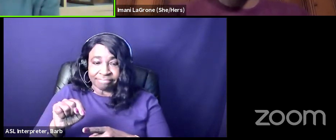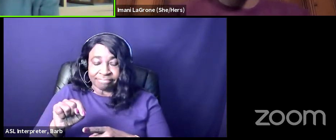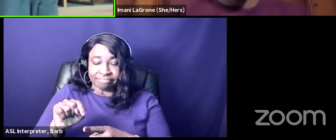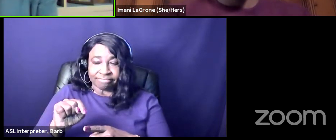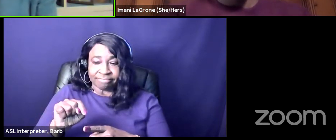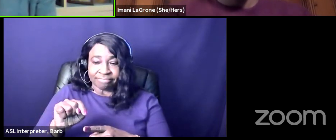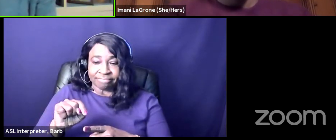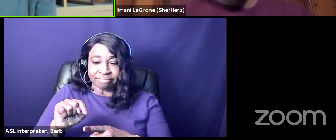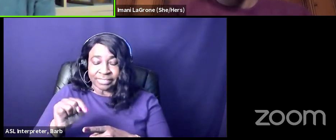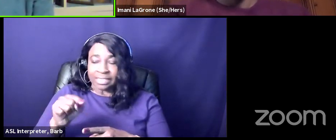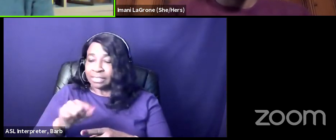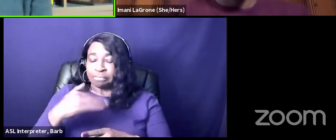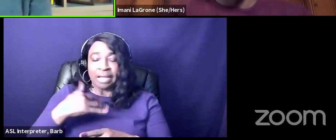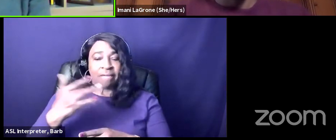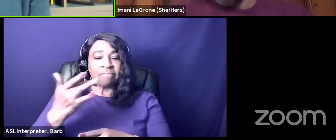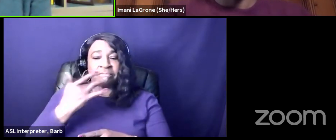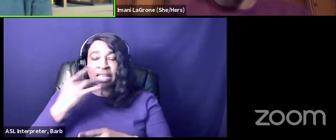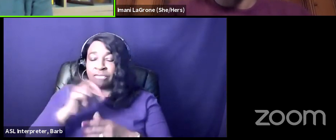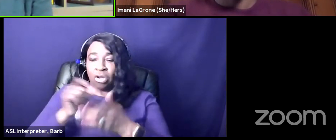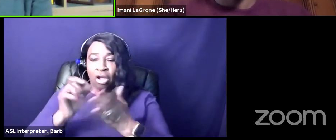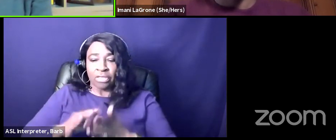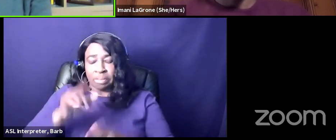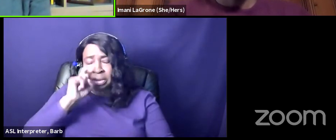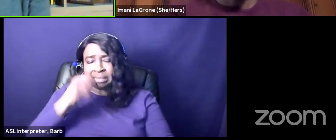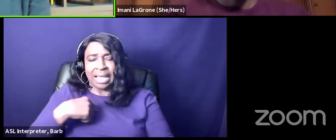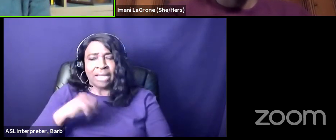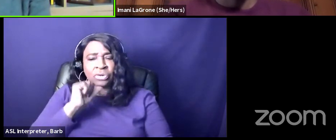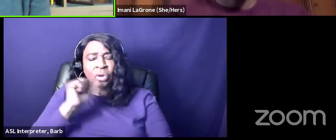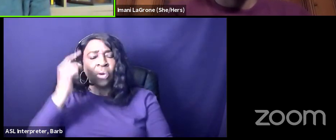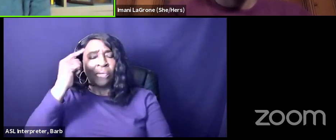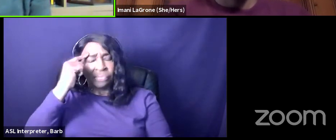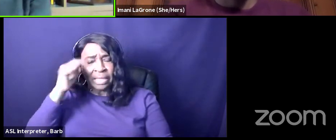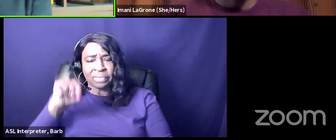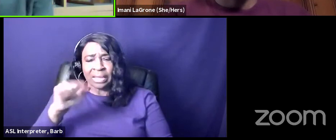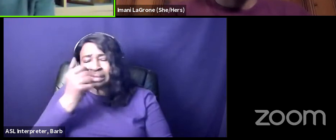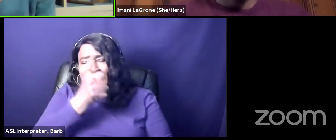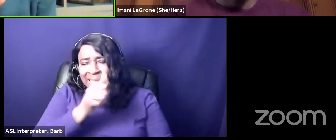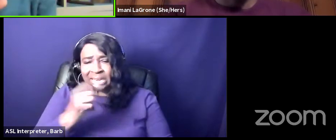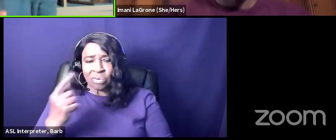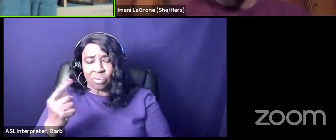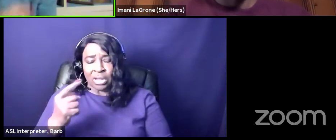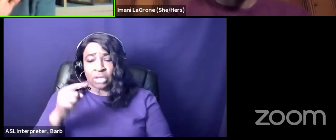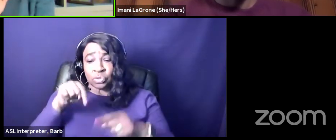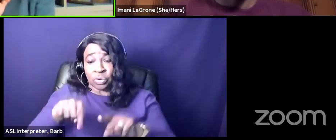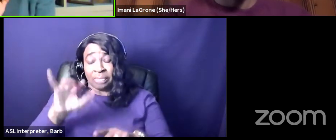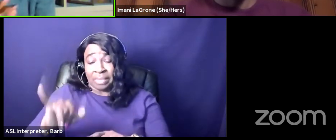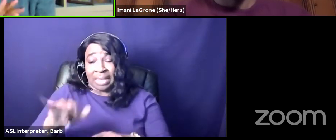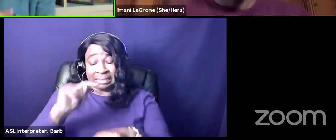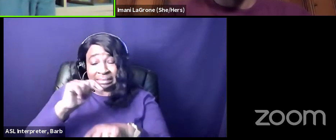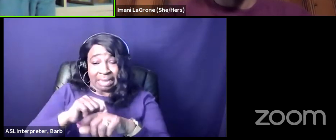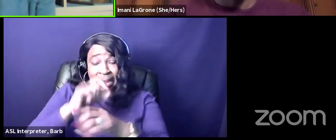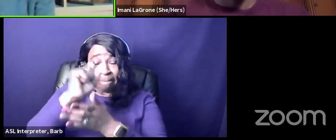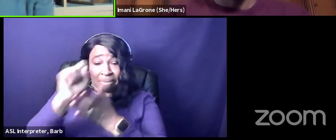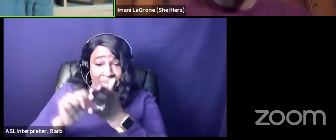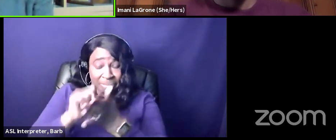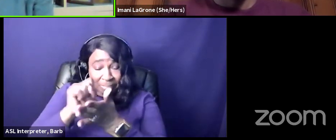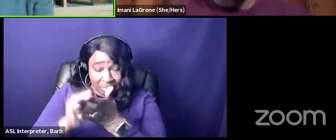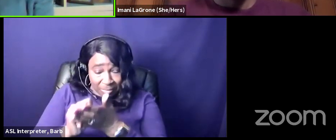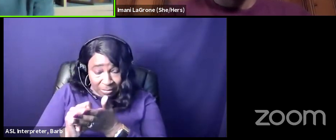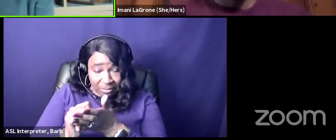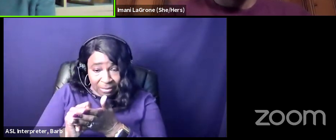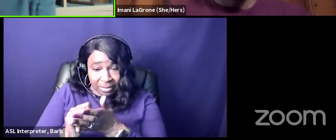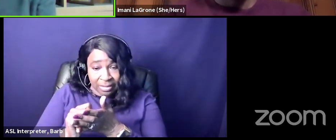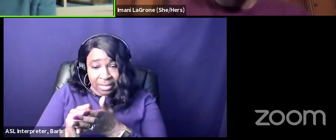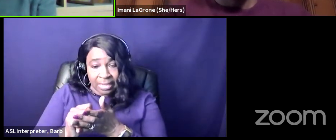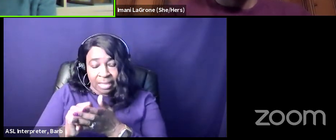is my favorite author because i don't think that there's anyone for that time period that he wrote i genuinely don't think there's anyone